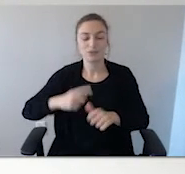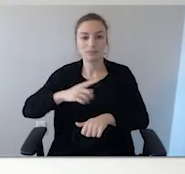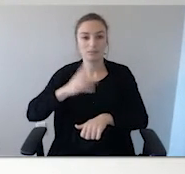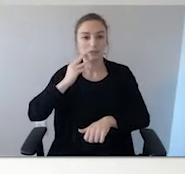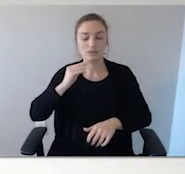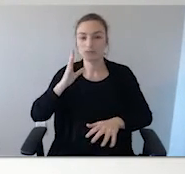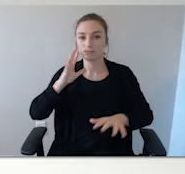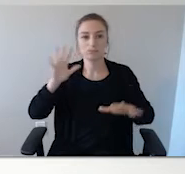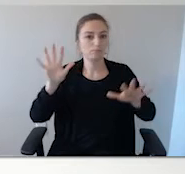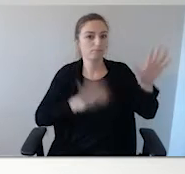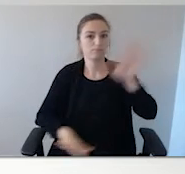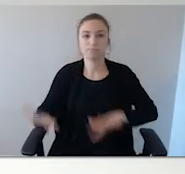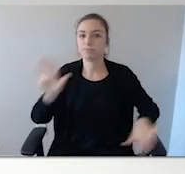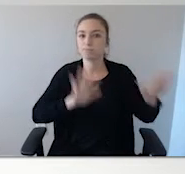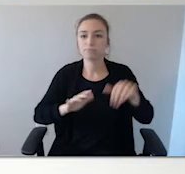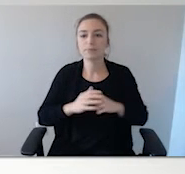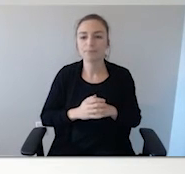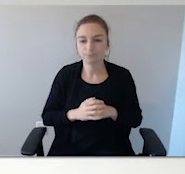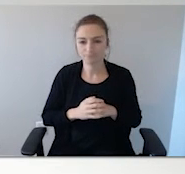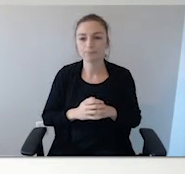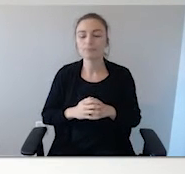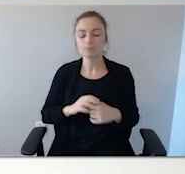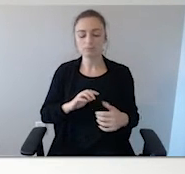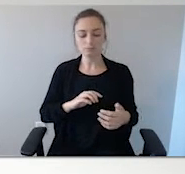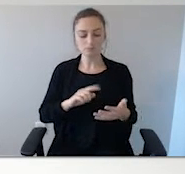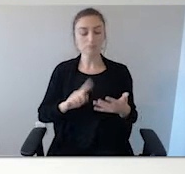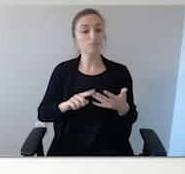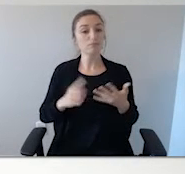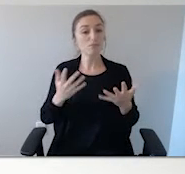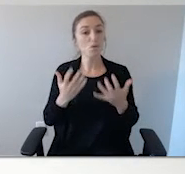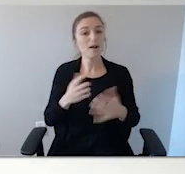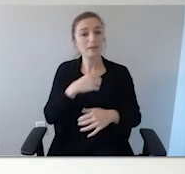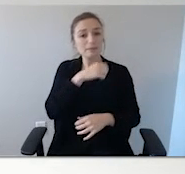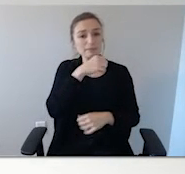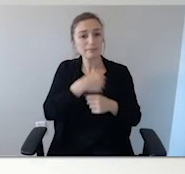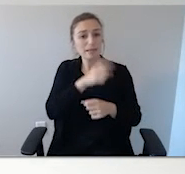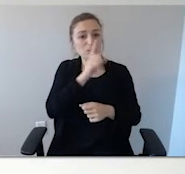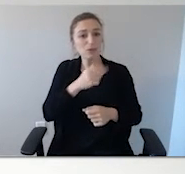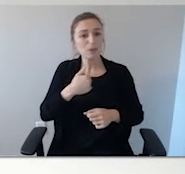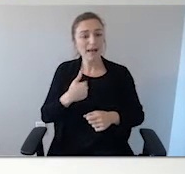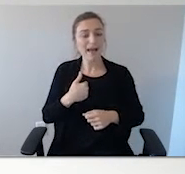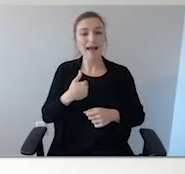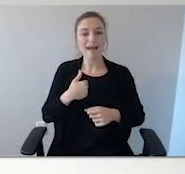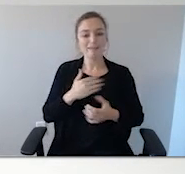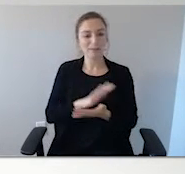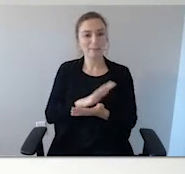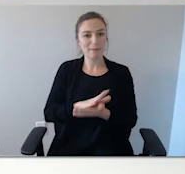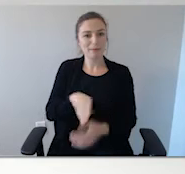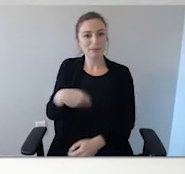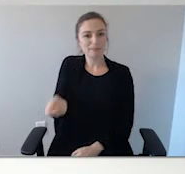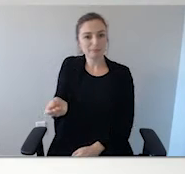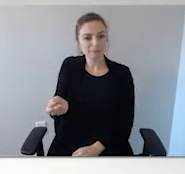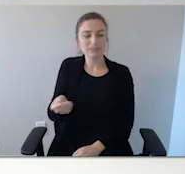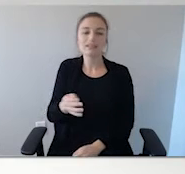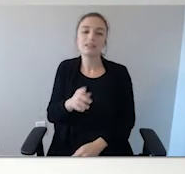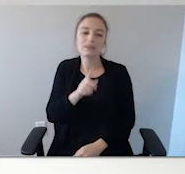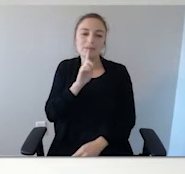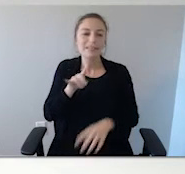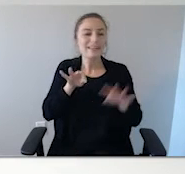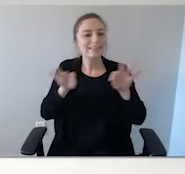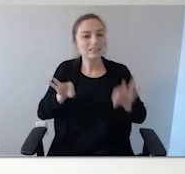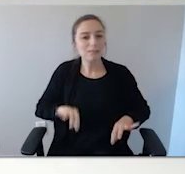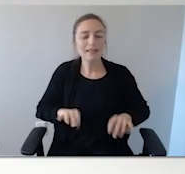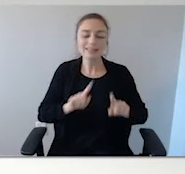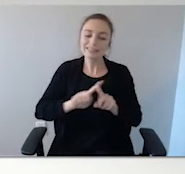from the home. You want to make sure you prepare a handout. It's going to have information on it such as the different types of behaviors that they could exhibit,